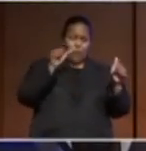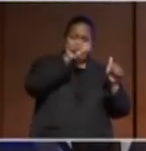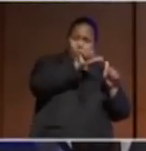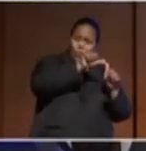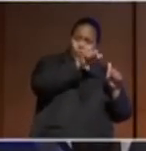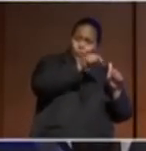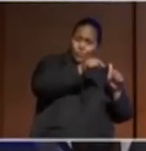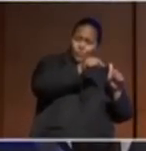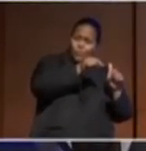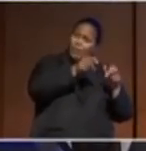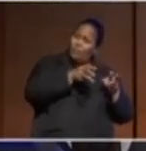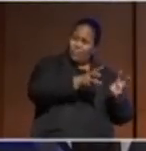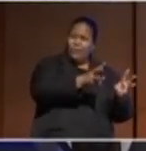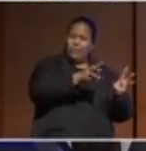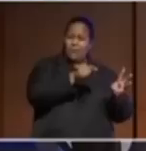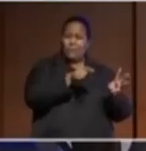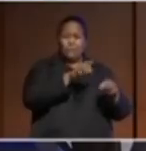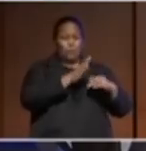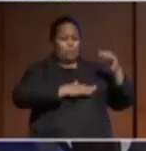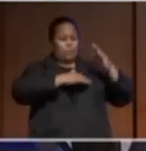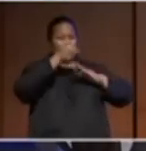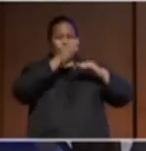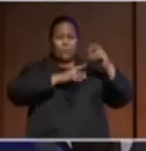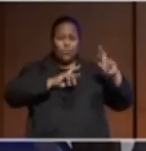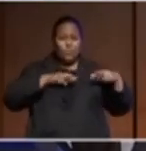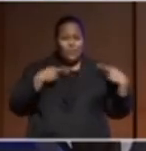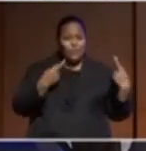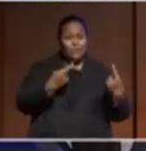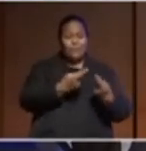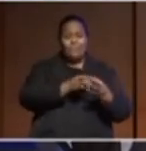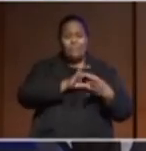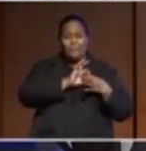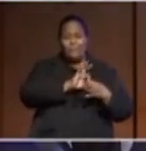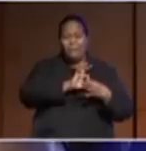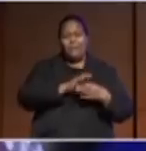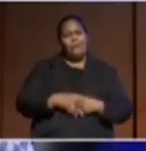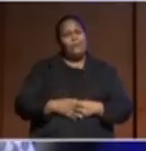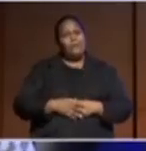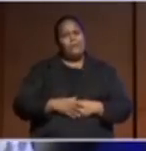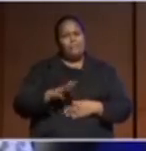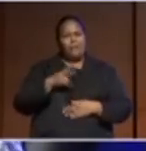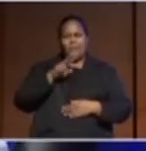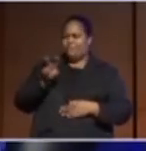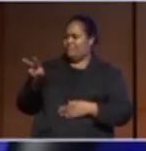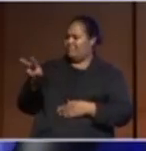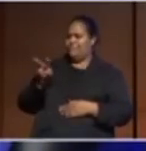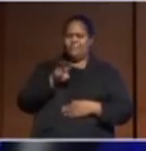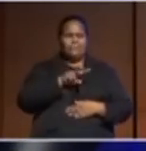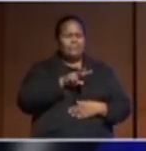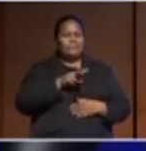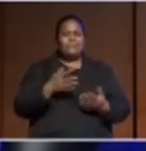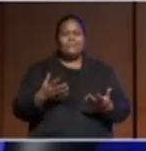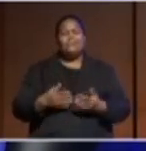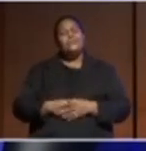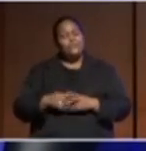A way to build a relationship? Looking around ourselves? You know, and it